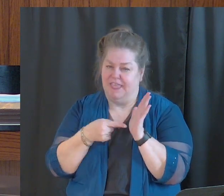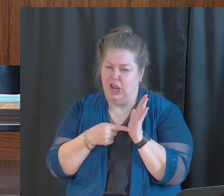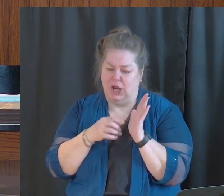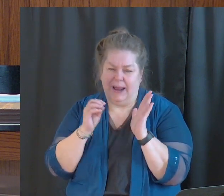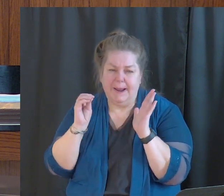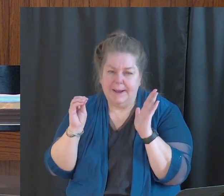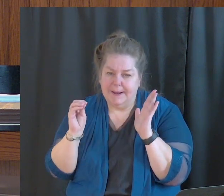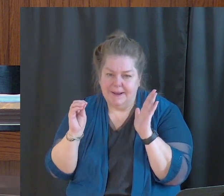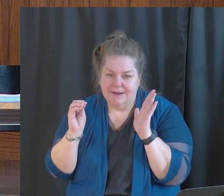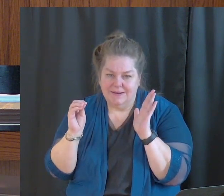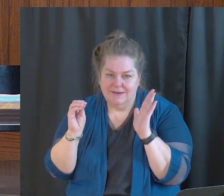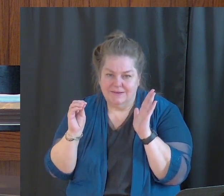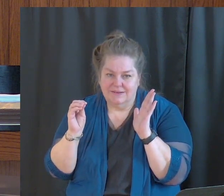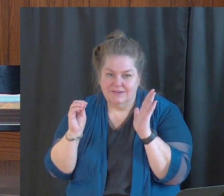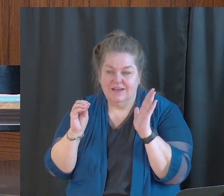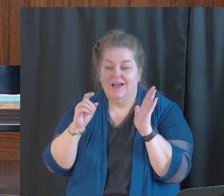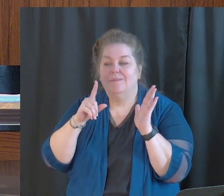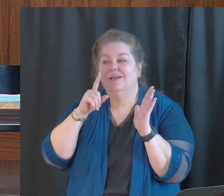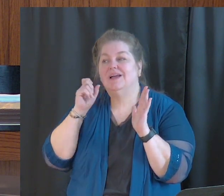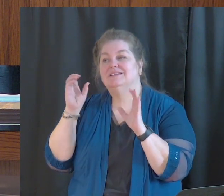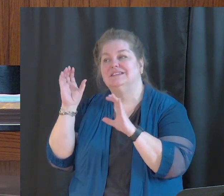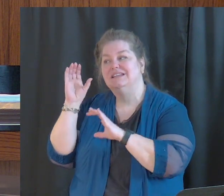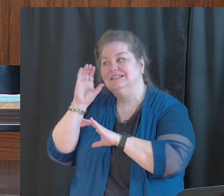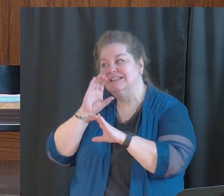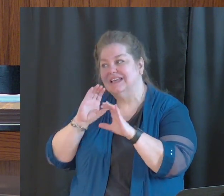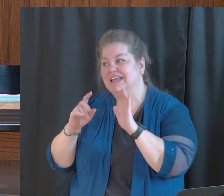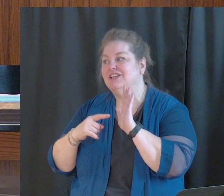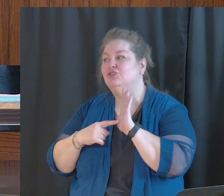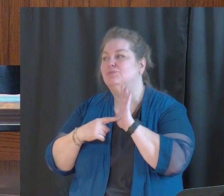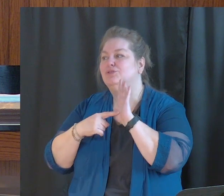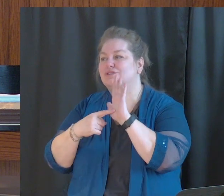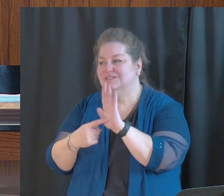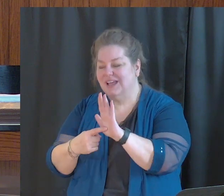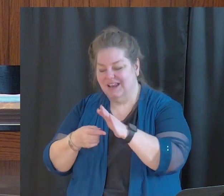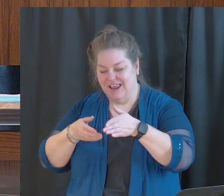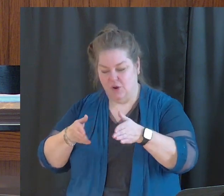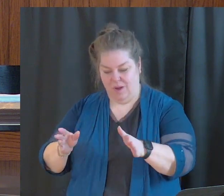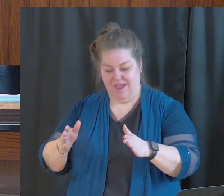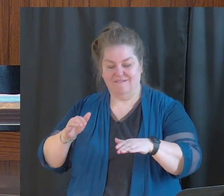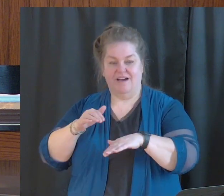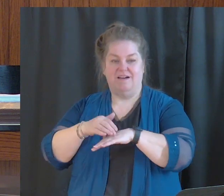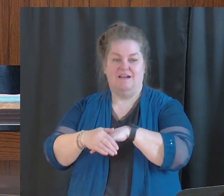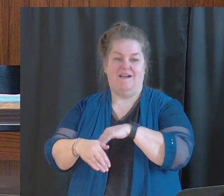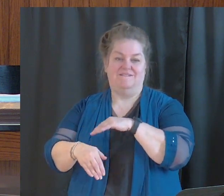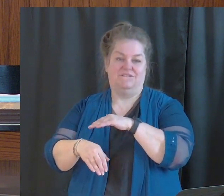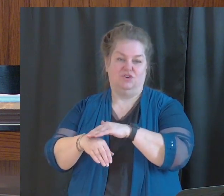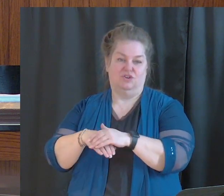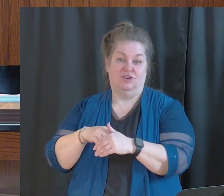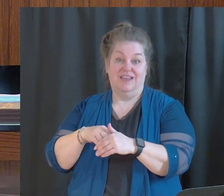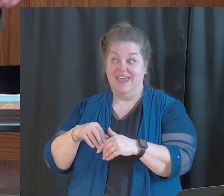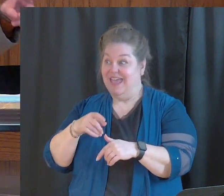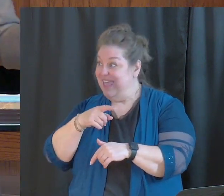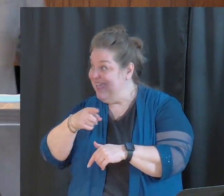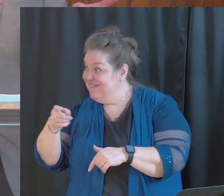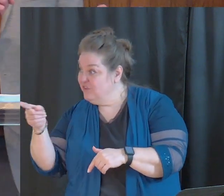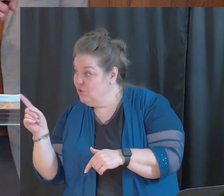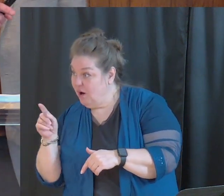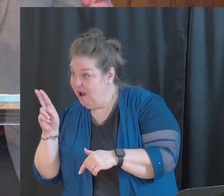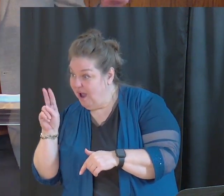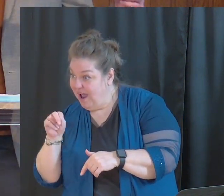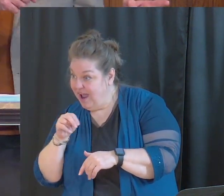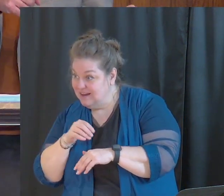because he's seeking to present his people in a way of comfort because he makes them uncomfortable uncomfortable,